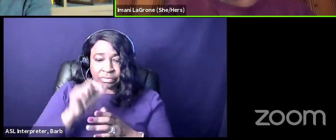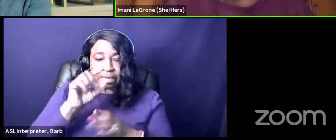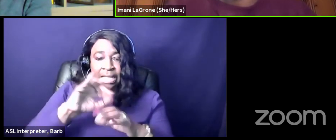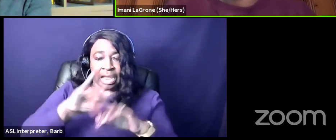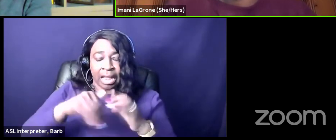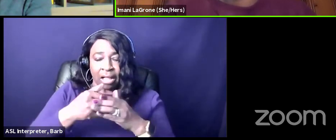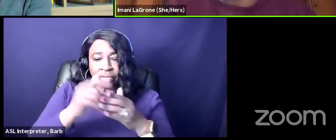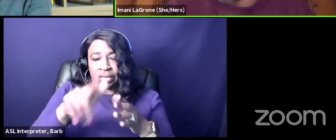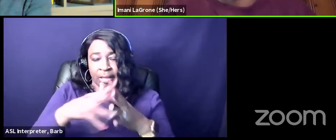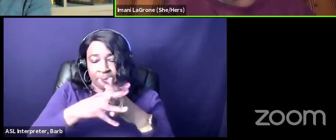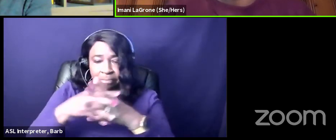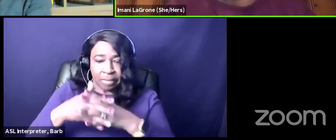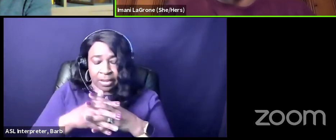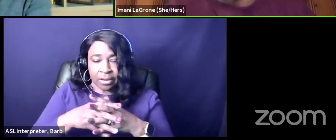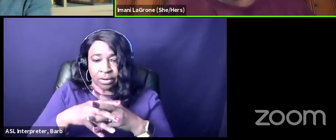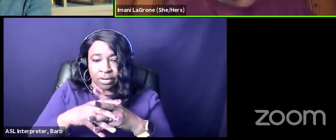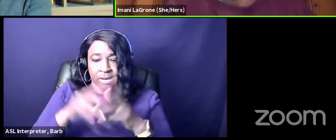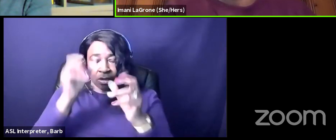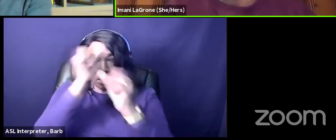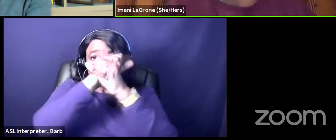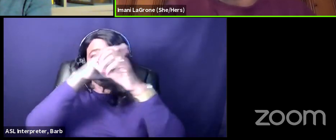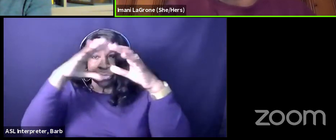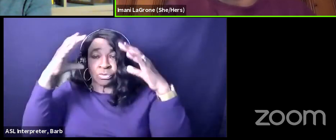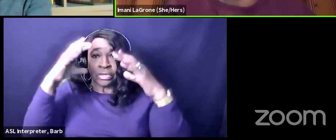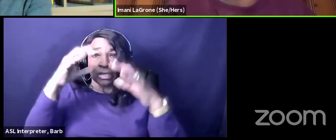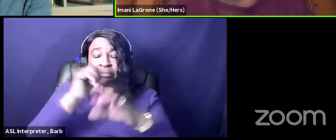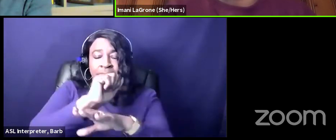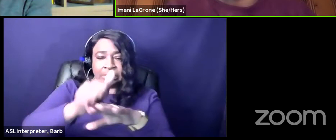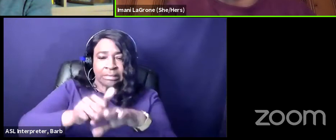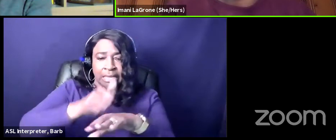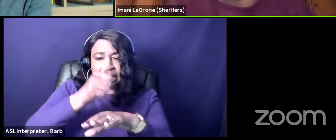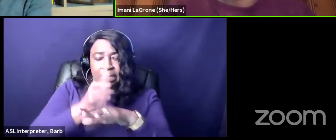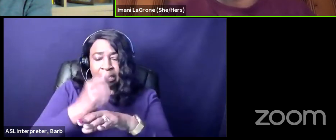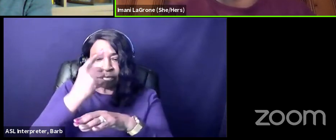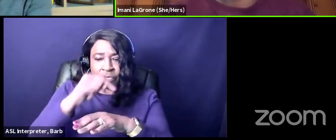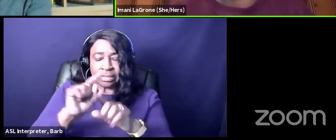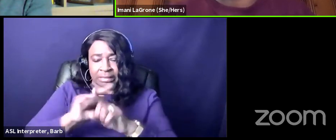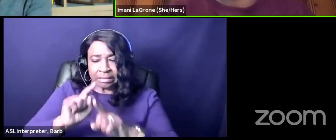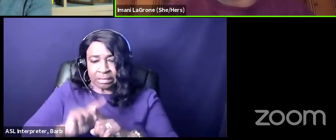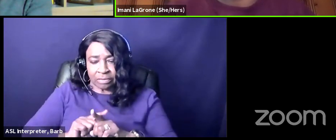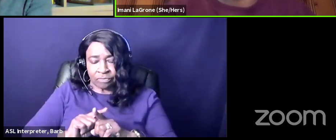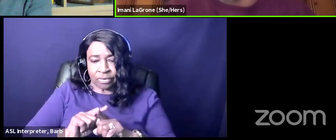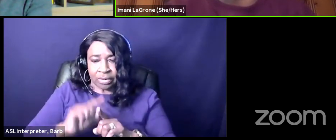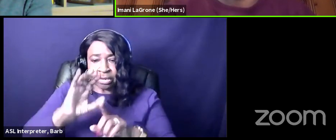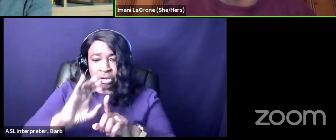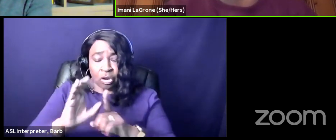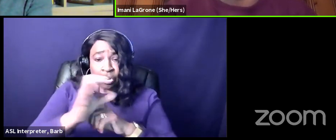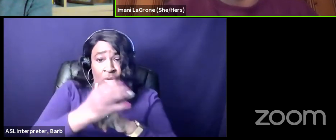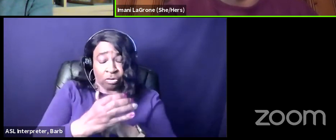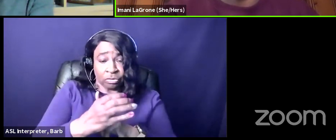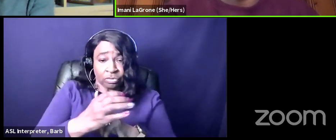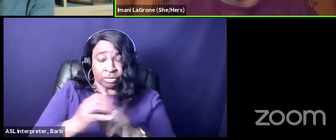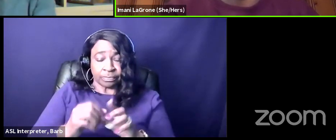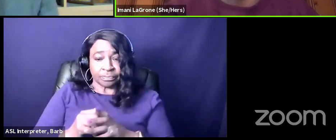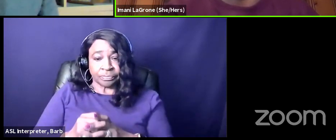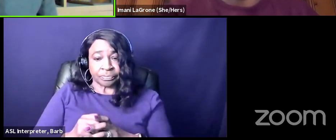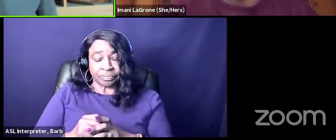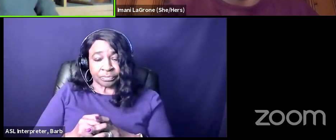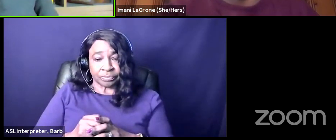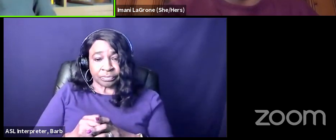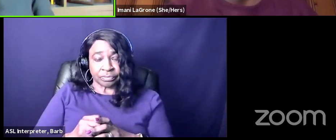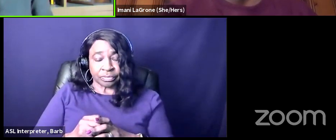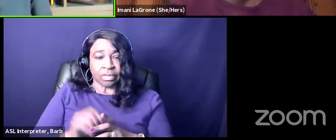for immigrants by their native culture or any other circumstances that they may be experiencing as they come to america